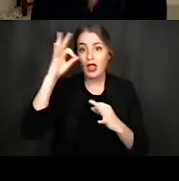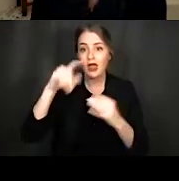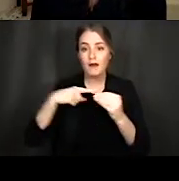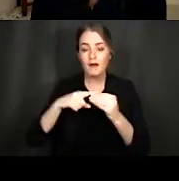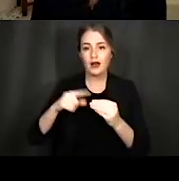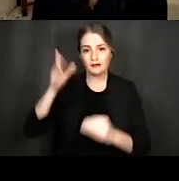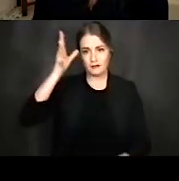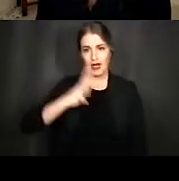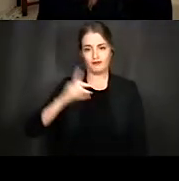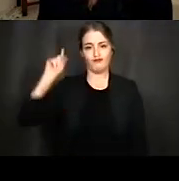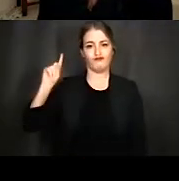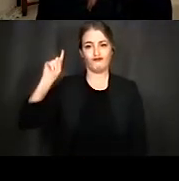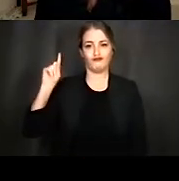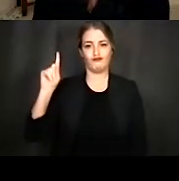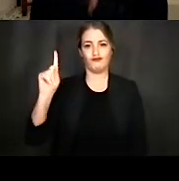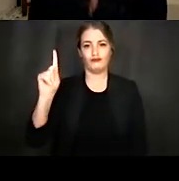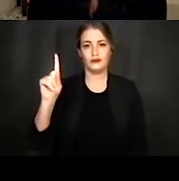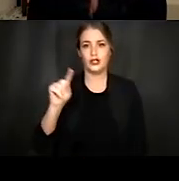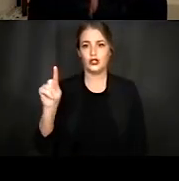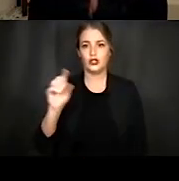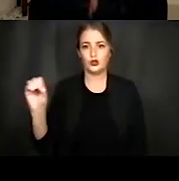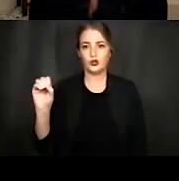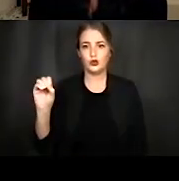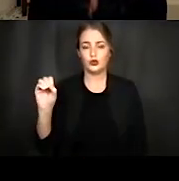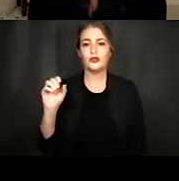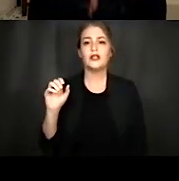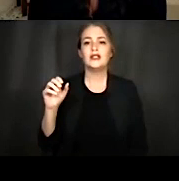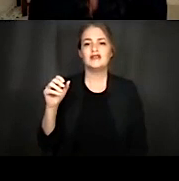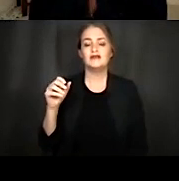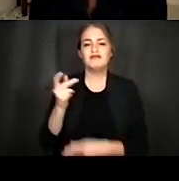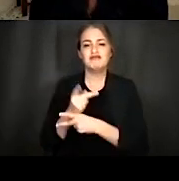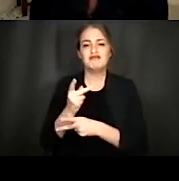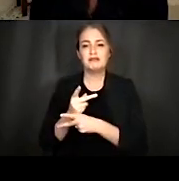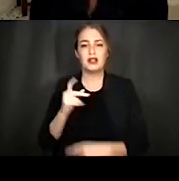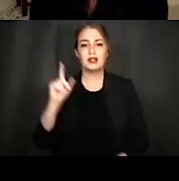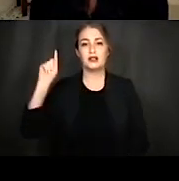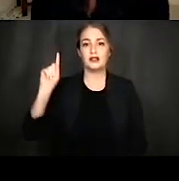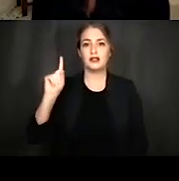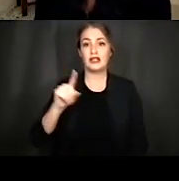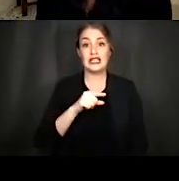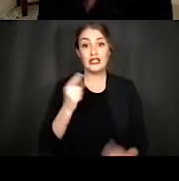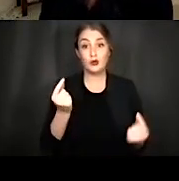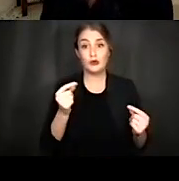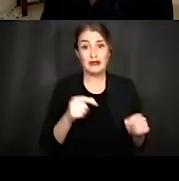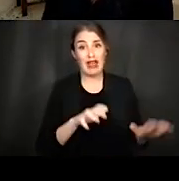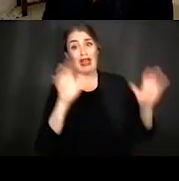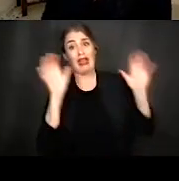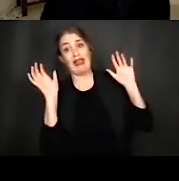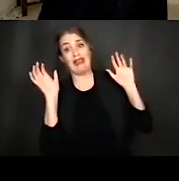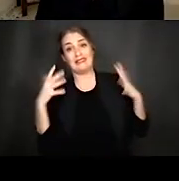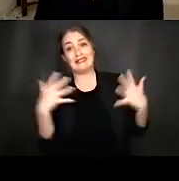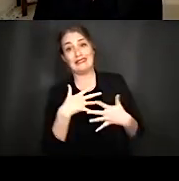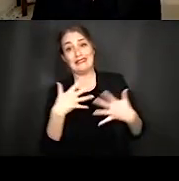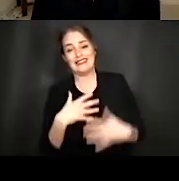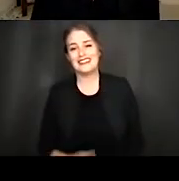And he responds to this threatening life or death situation in the manner appropriate only to a red panda. And you know, it's